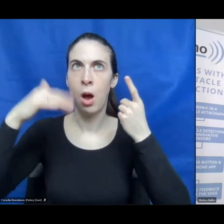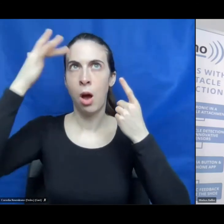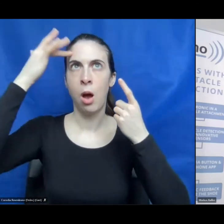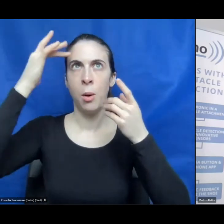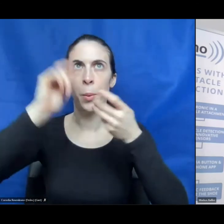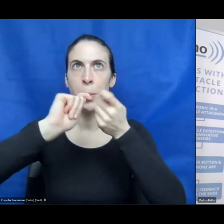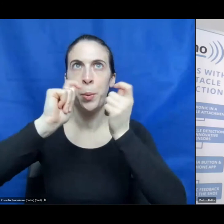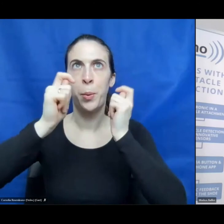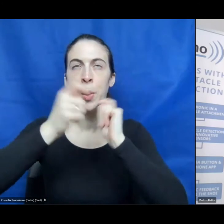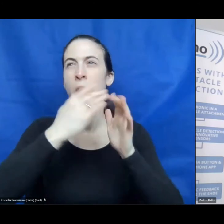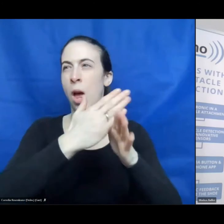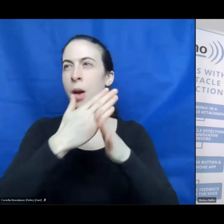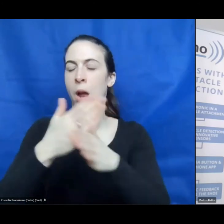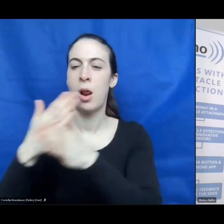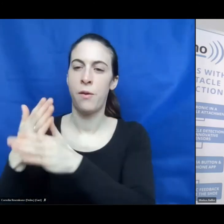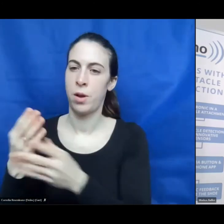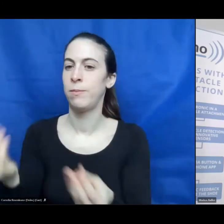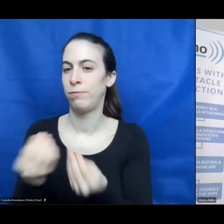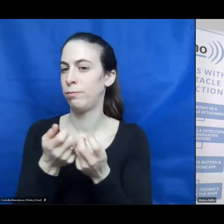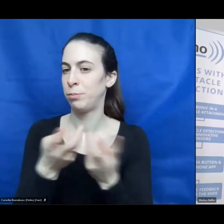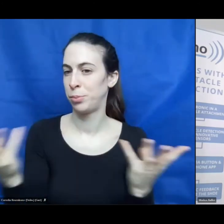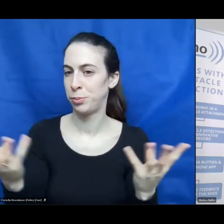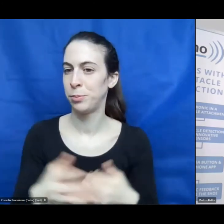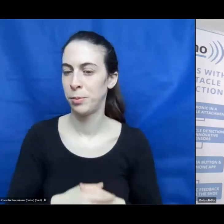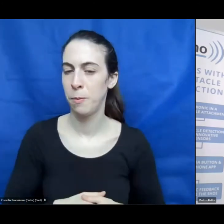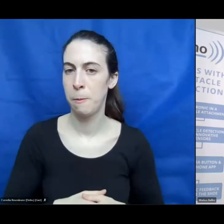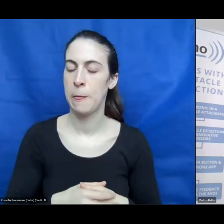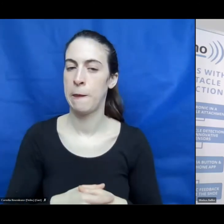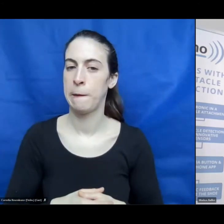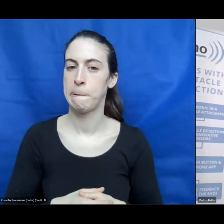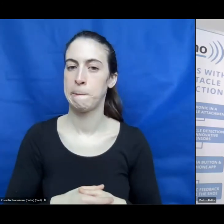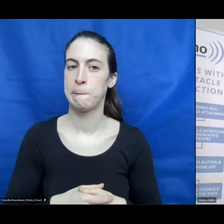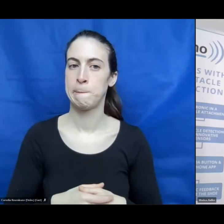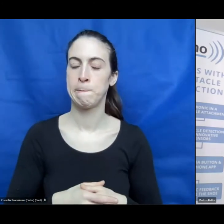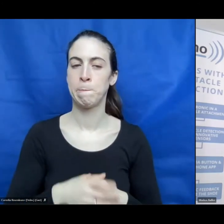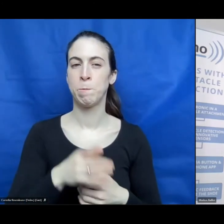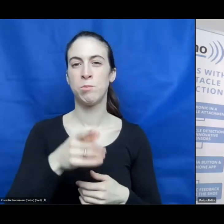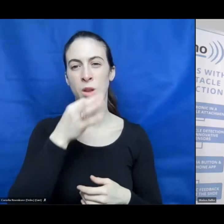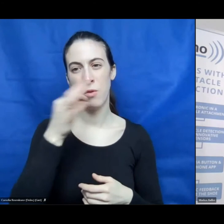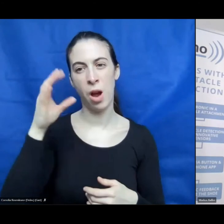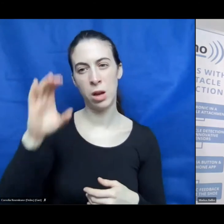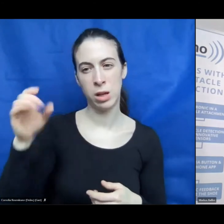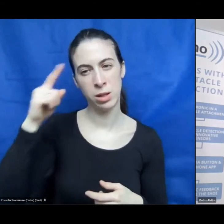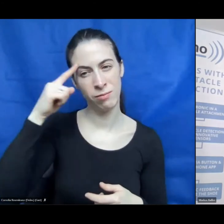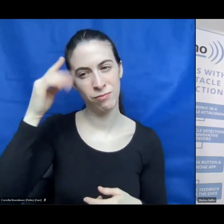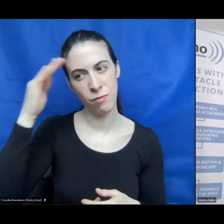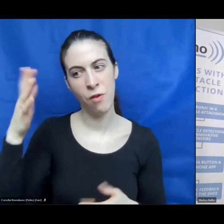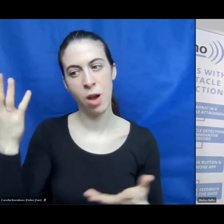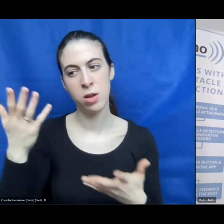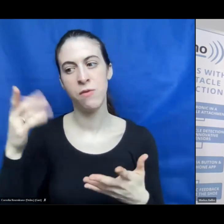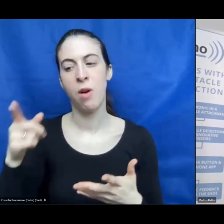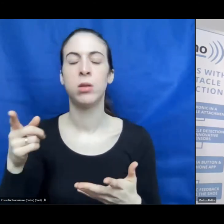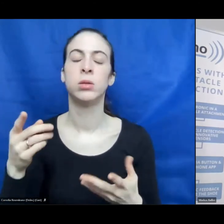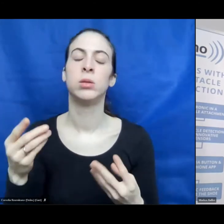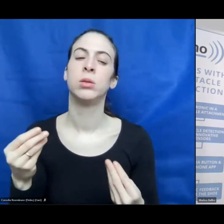other people and much more. Do you know a main aspect, Christian, which